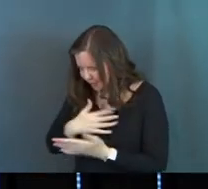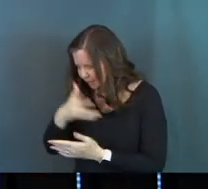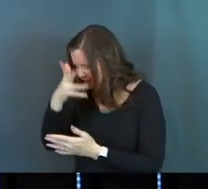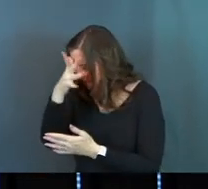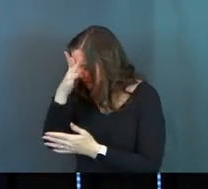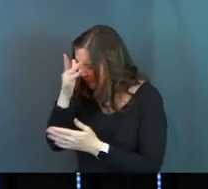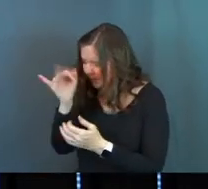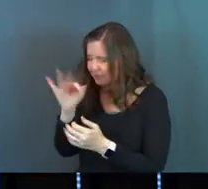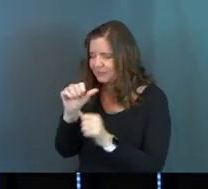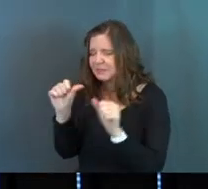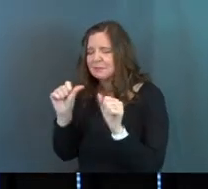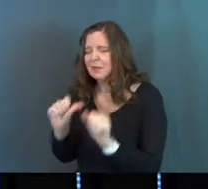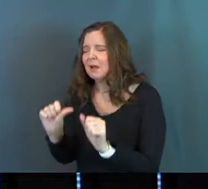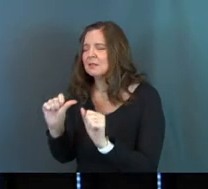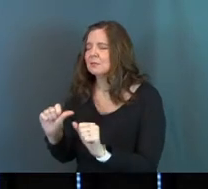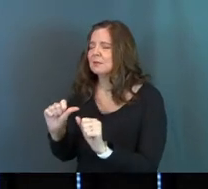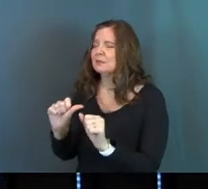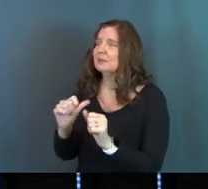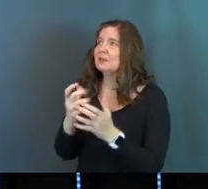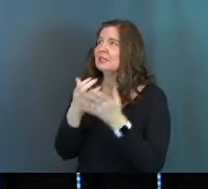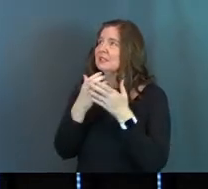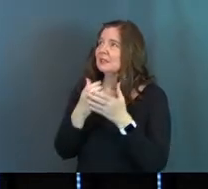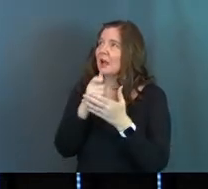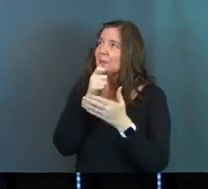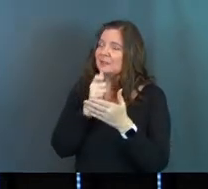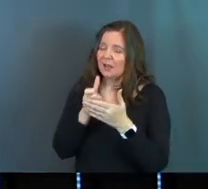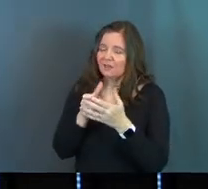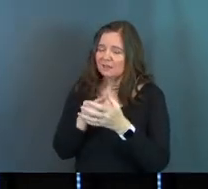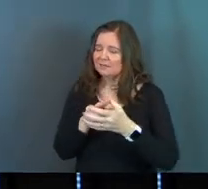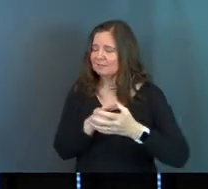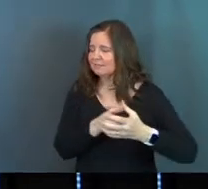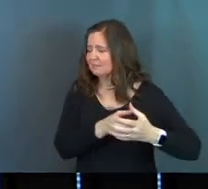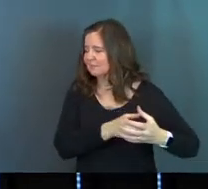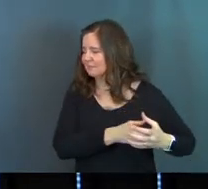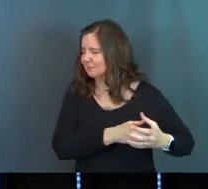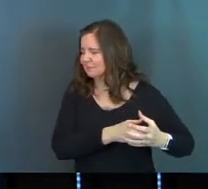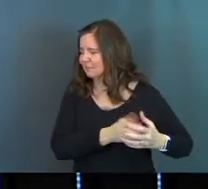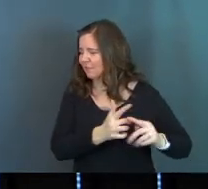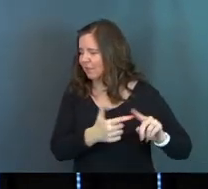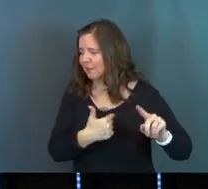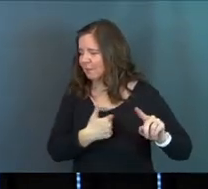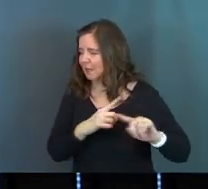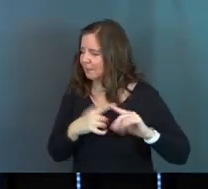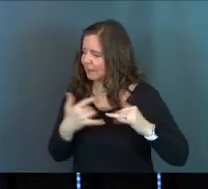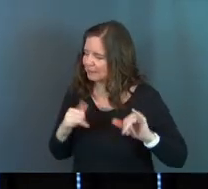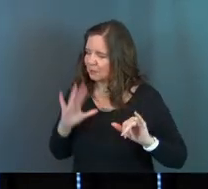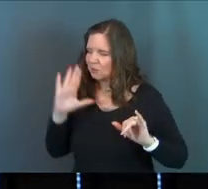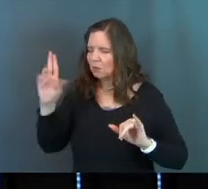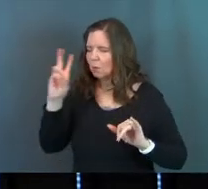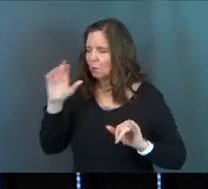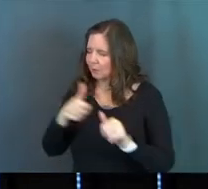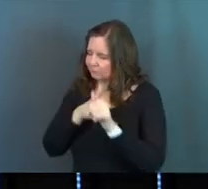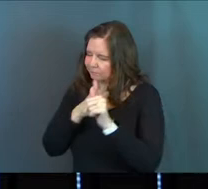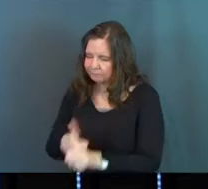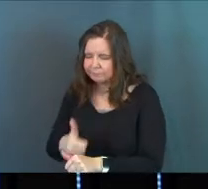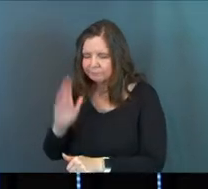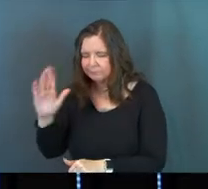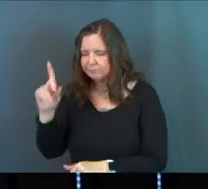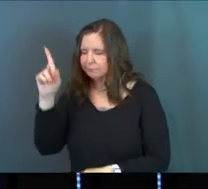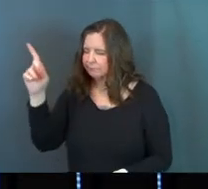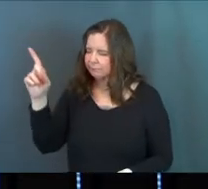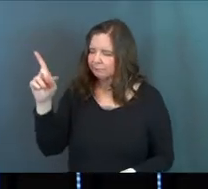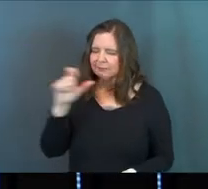father, if it is possible, let this cup of suffering be taken away from me. Yet I want your will to be done,